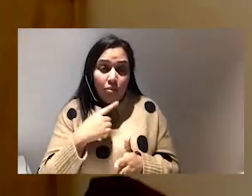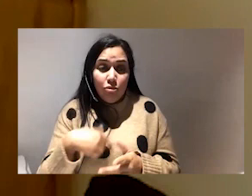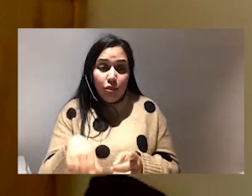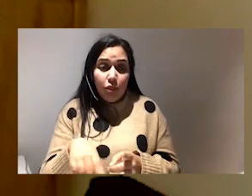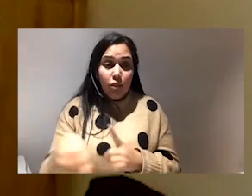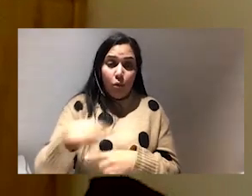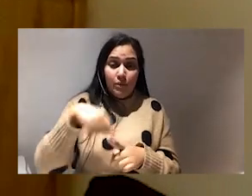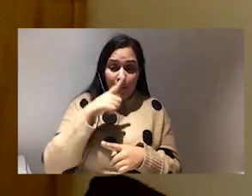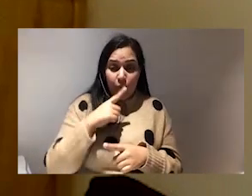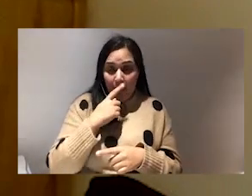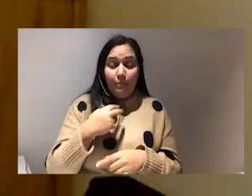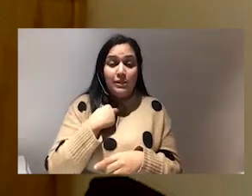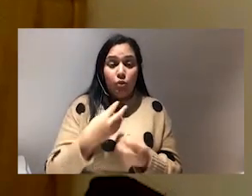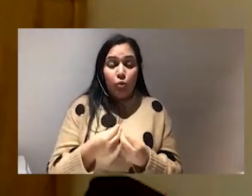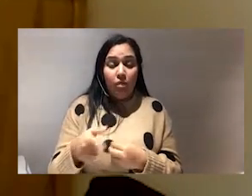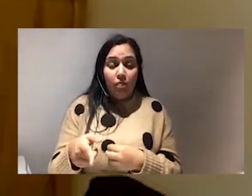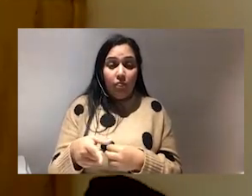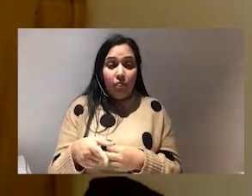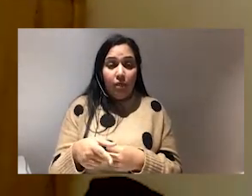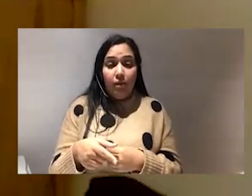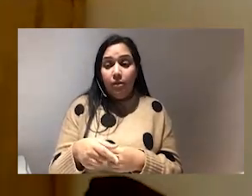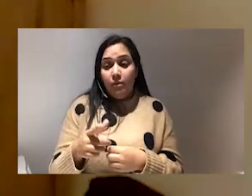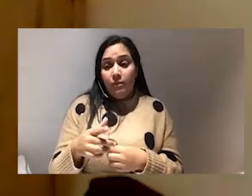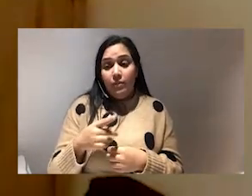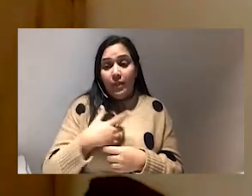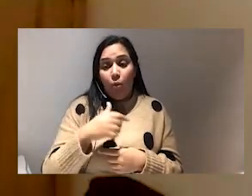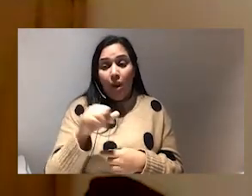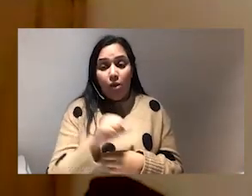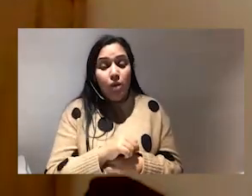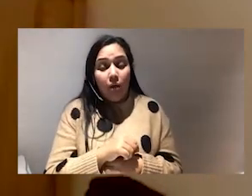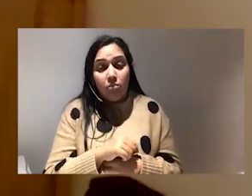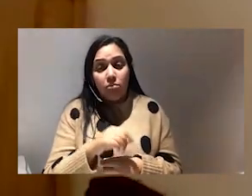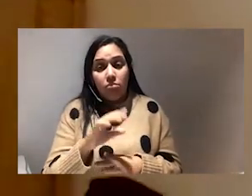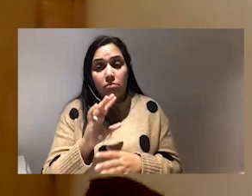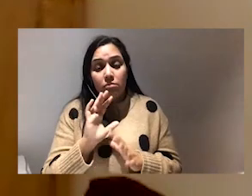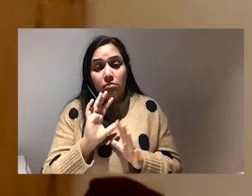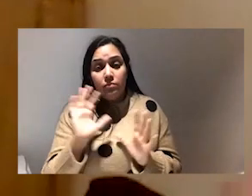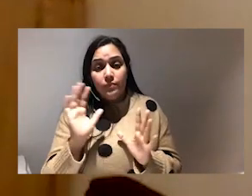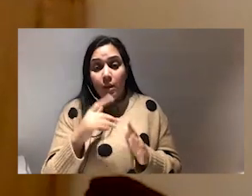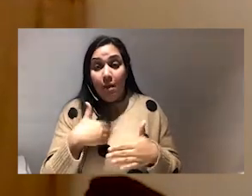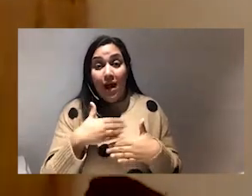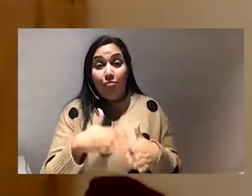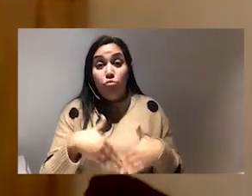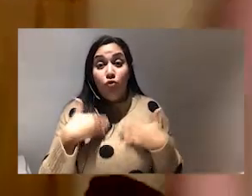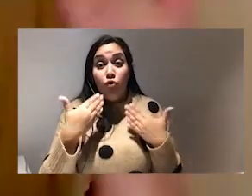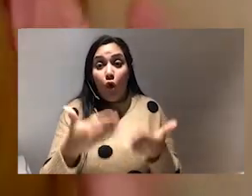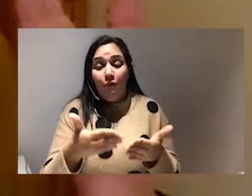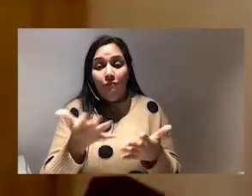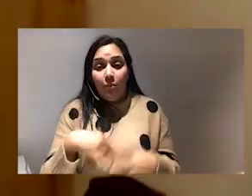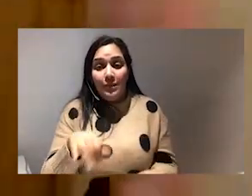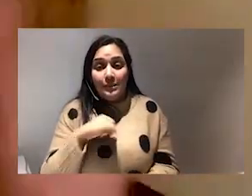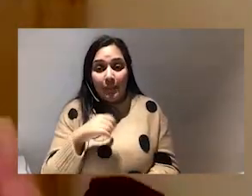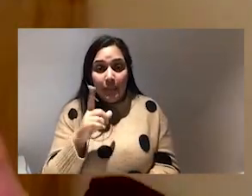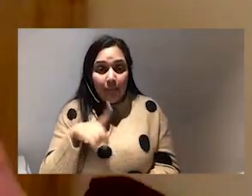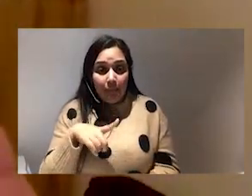disappointed with yeah when they if they let you down but like for me i'm like i've i've moved on from expecting people